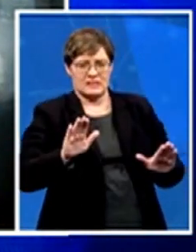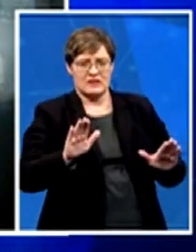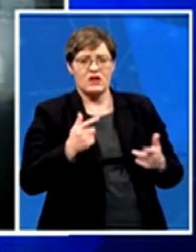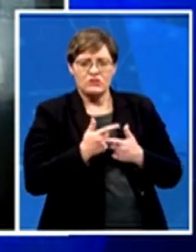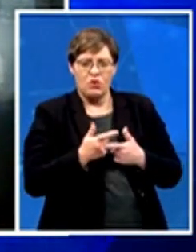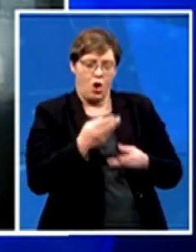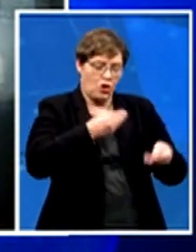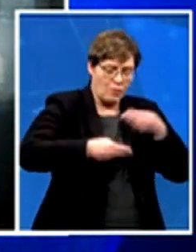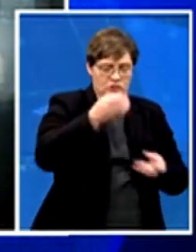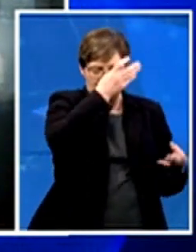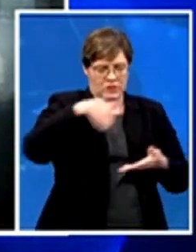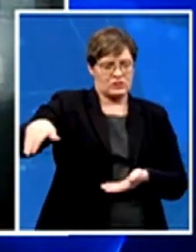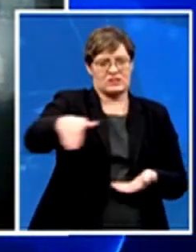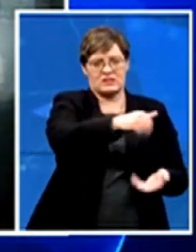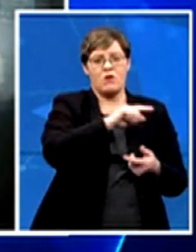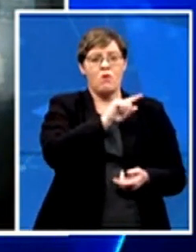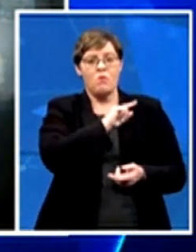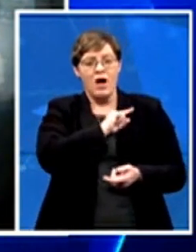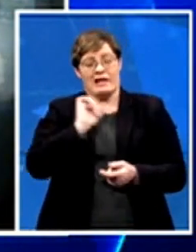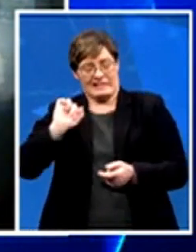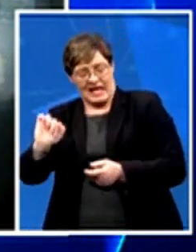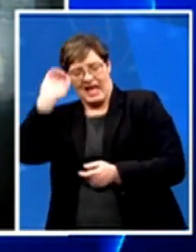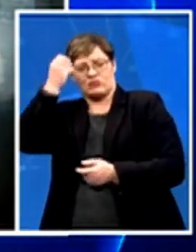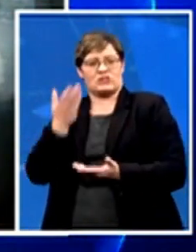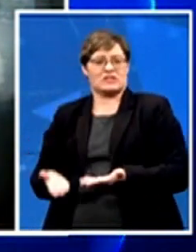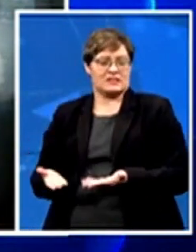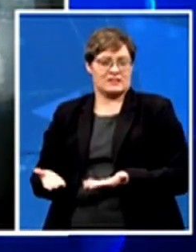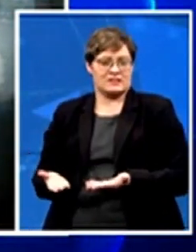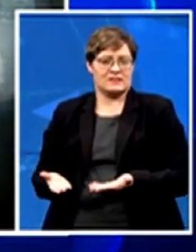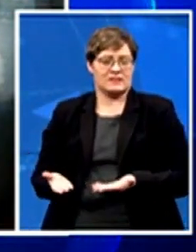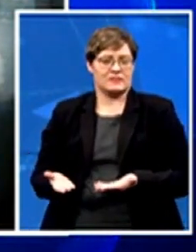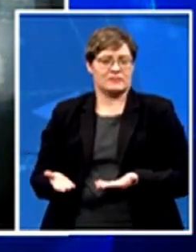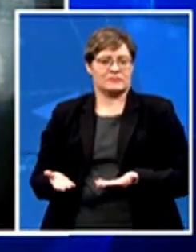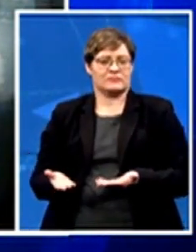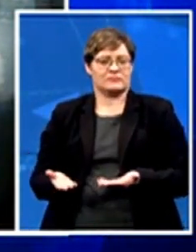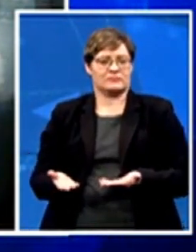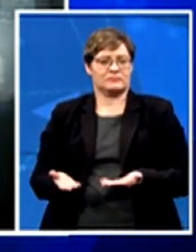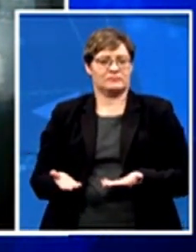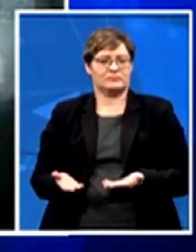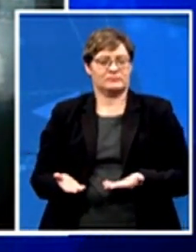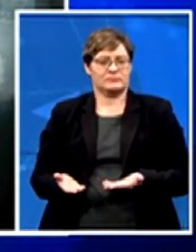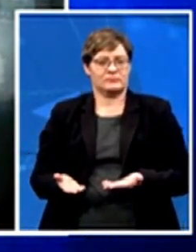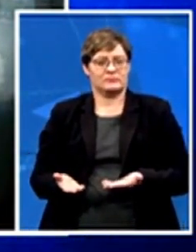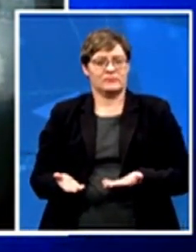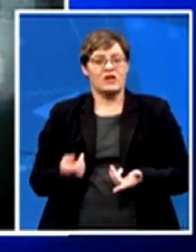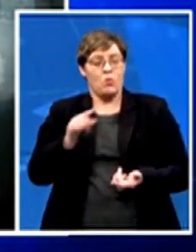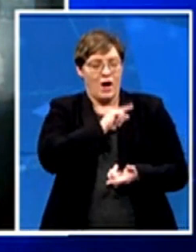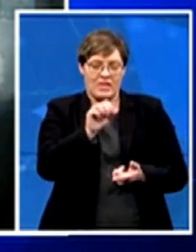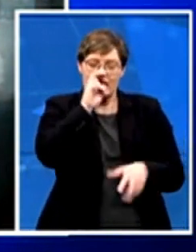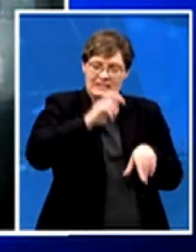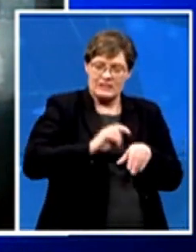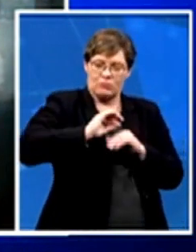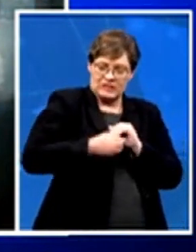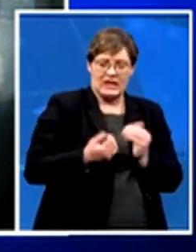in their interest to strengthen their economy and to protect their economy. There are a number of governments that do this quite